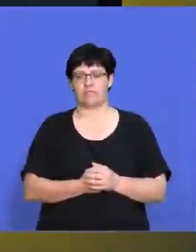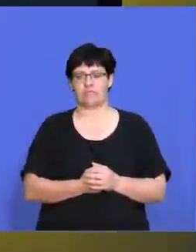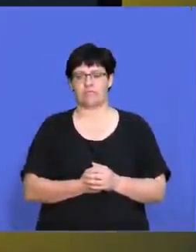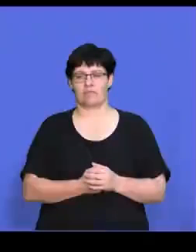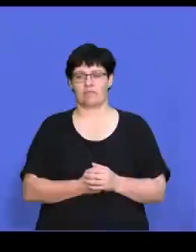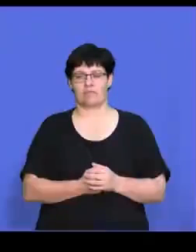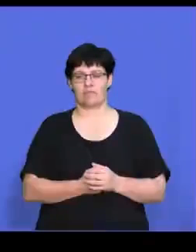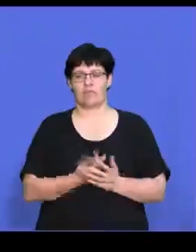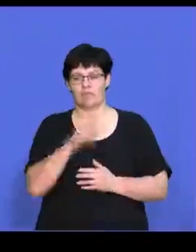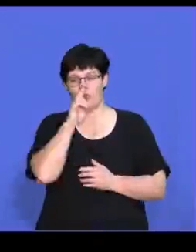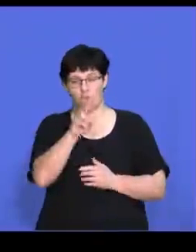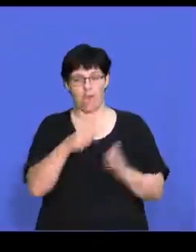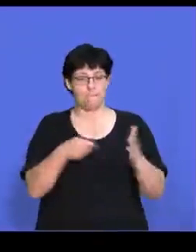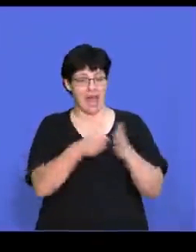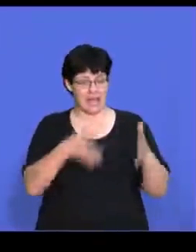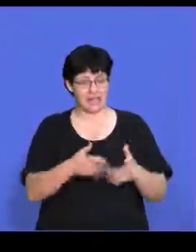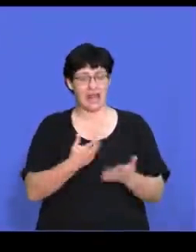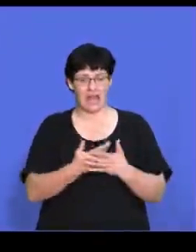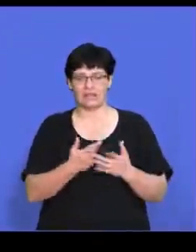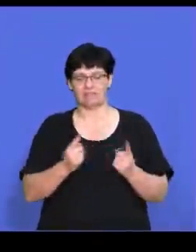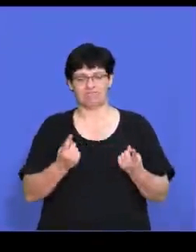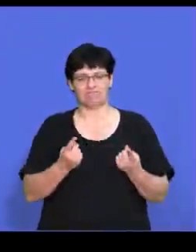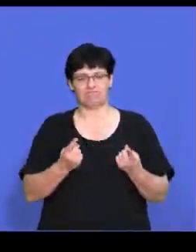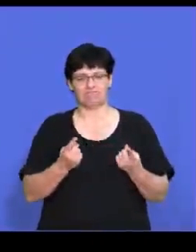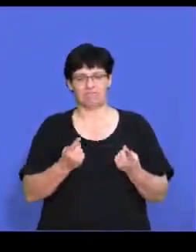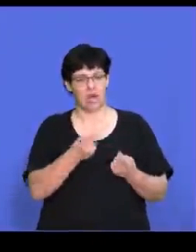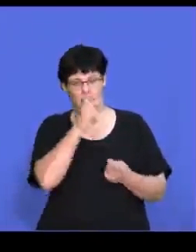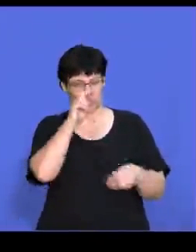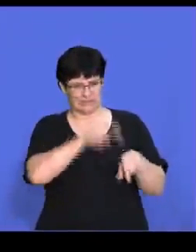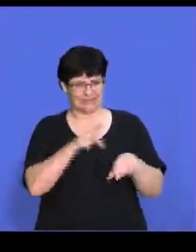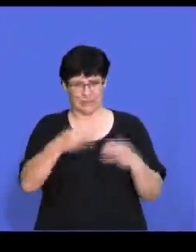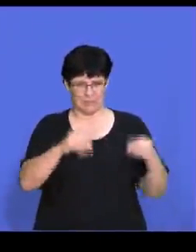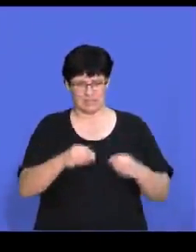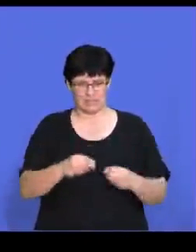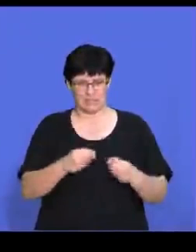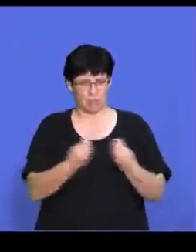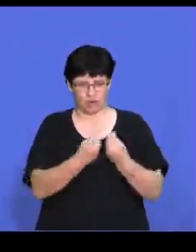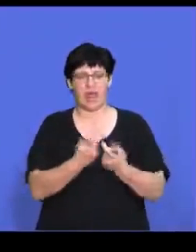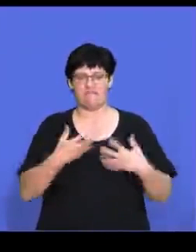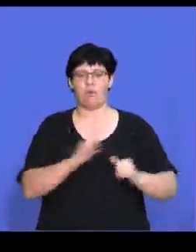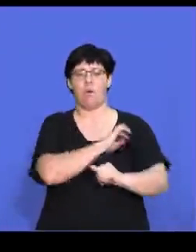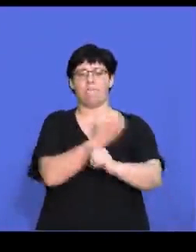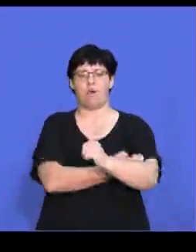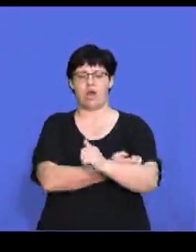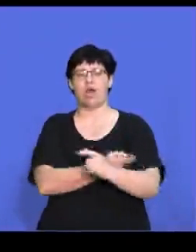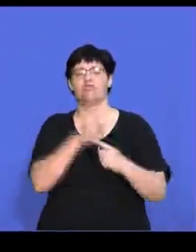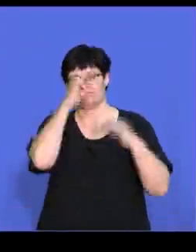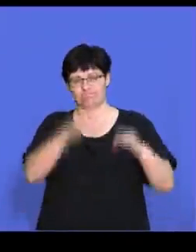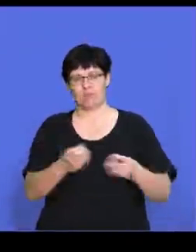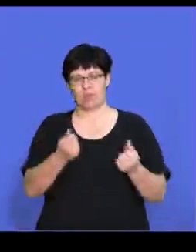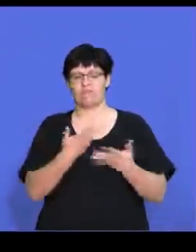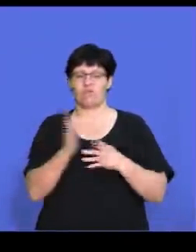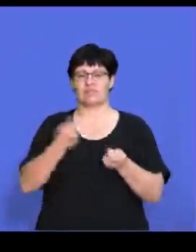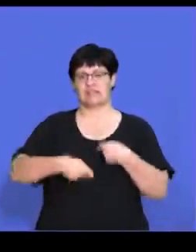And if we look, if buyers can do without the business's products, then they have more power to determine the prices in terms of sale.